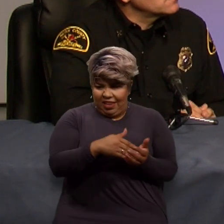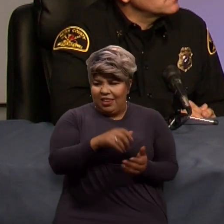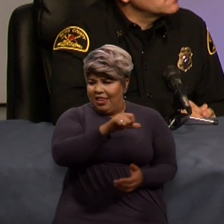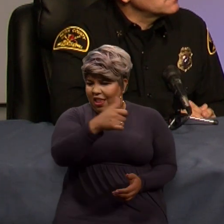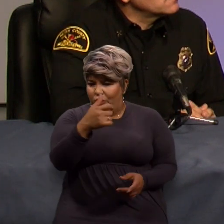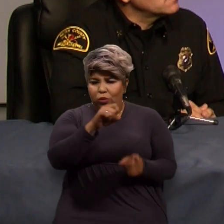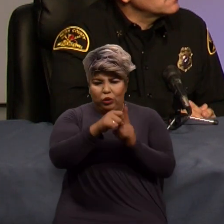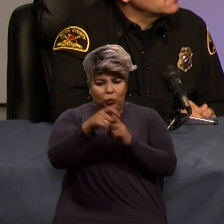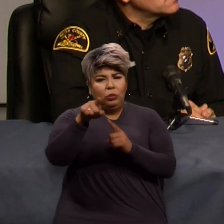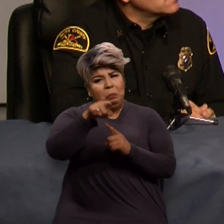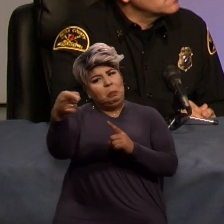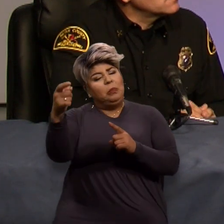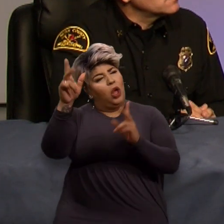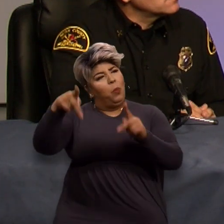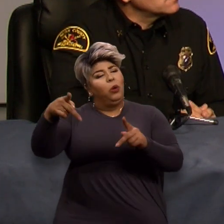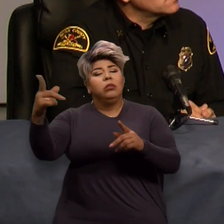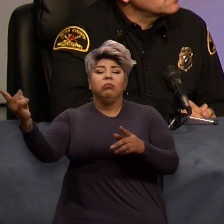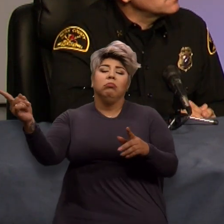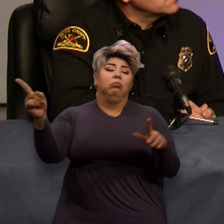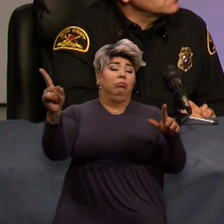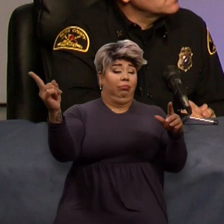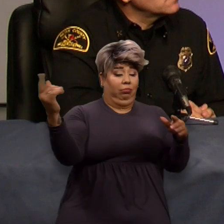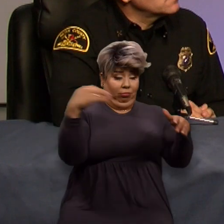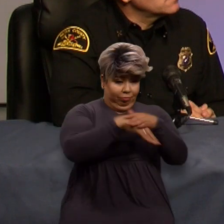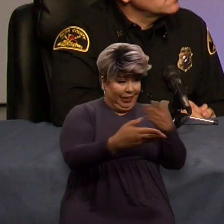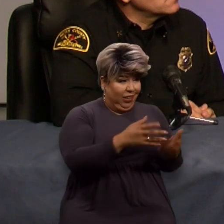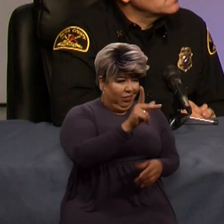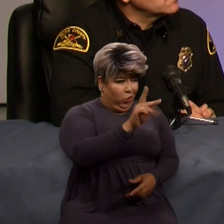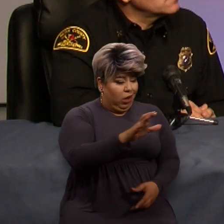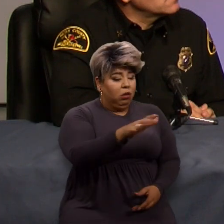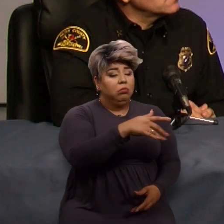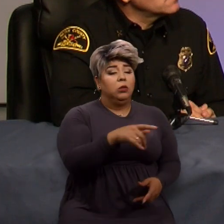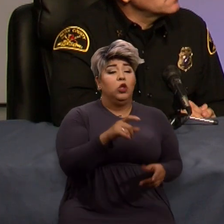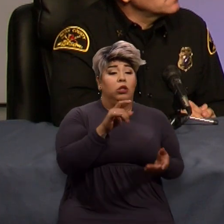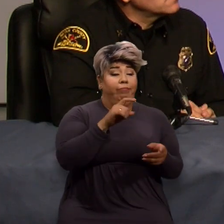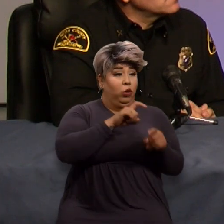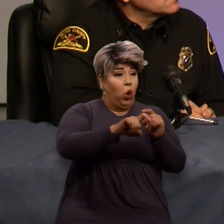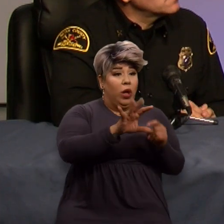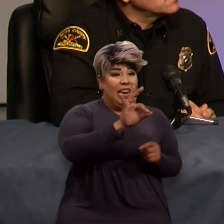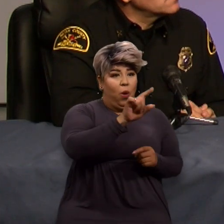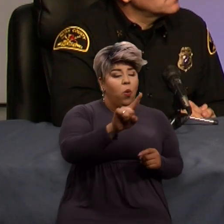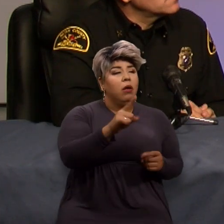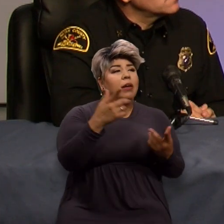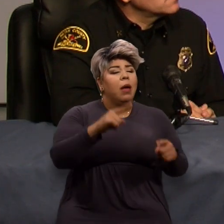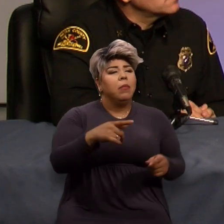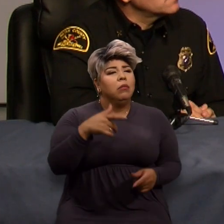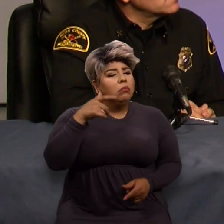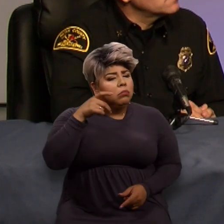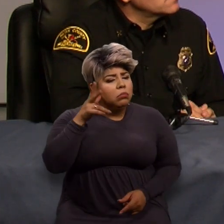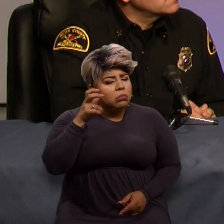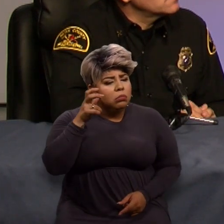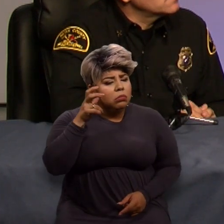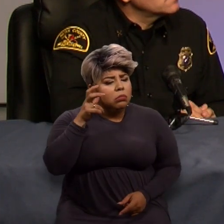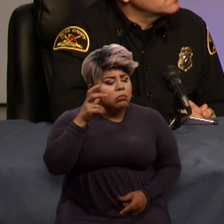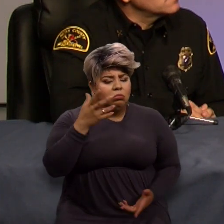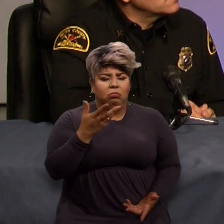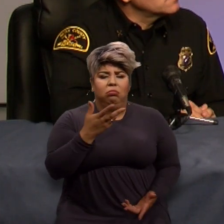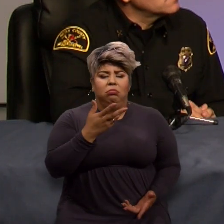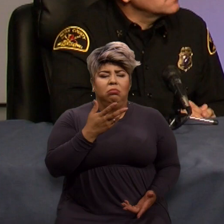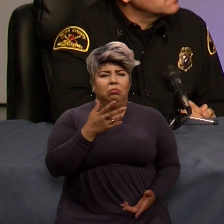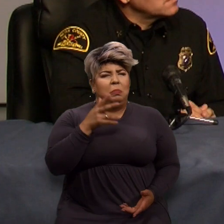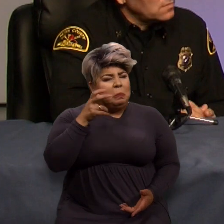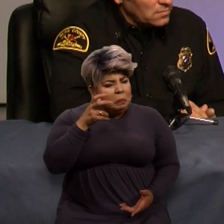area come in, dial 9-1-1, and we just had like faint noises in the background, which keyed in the